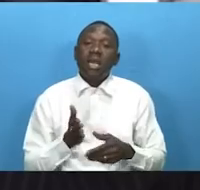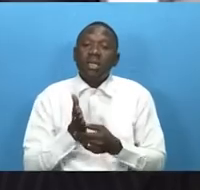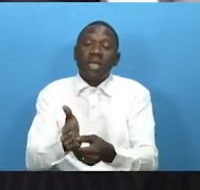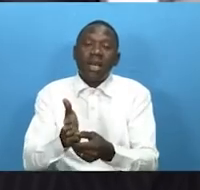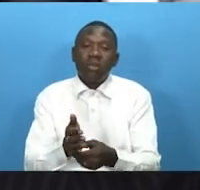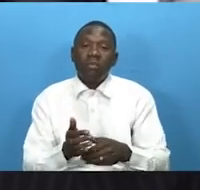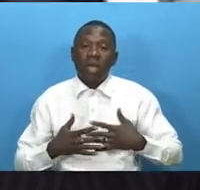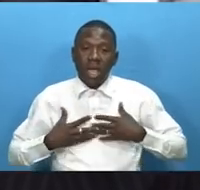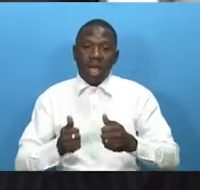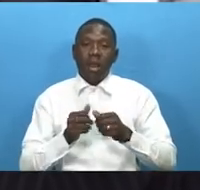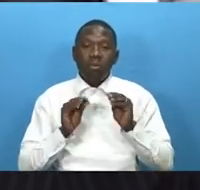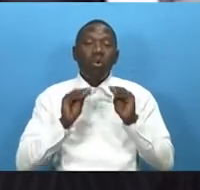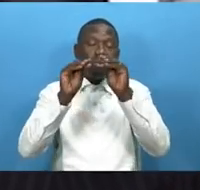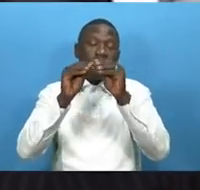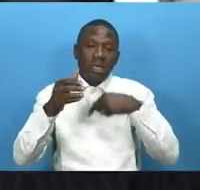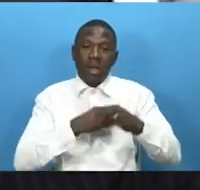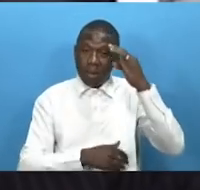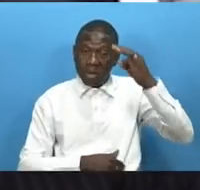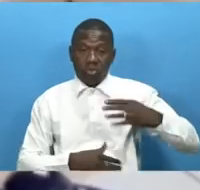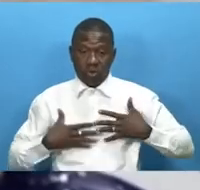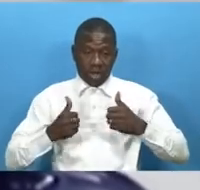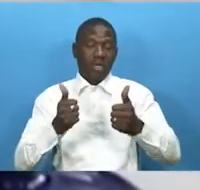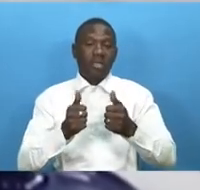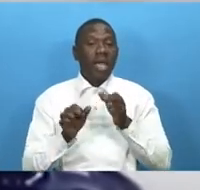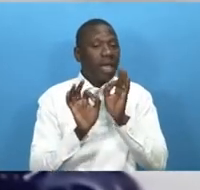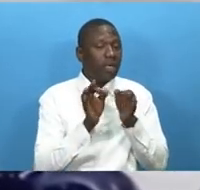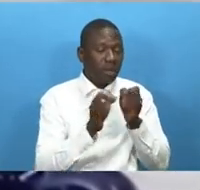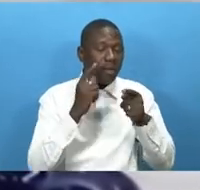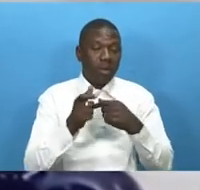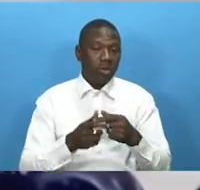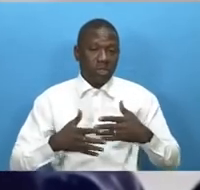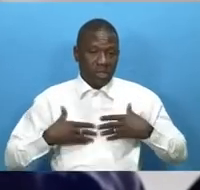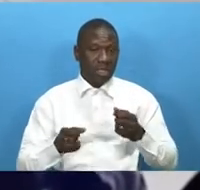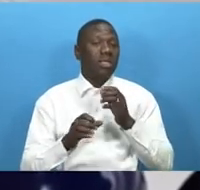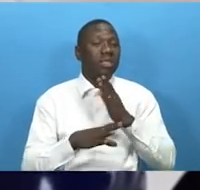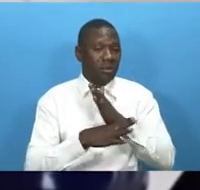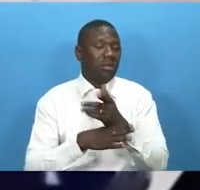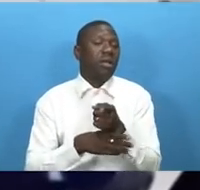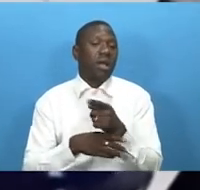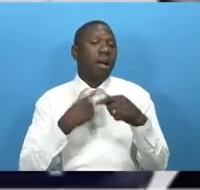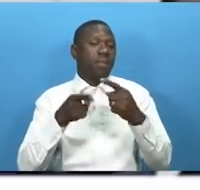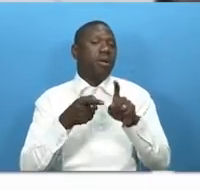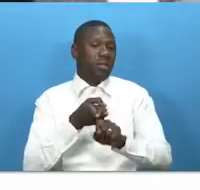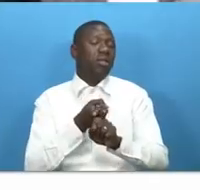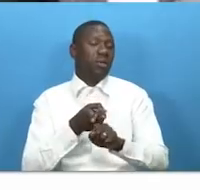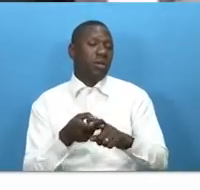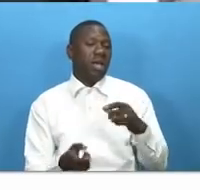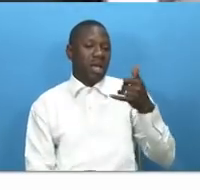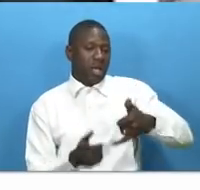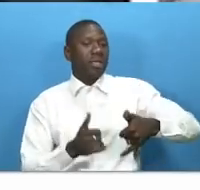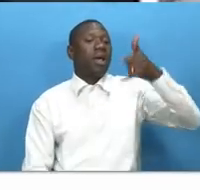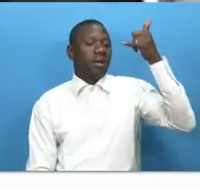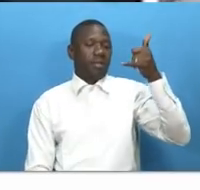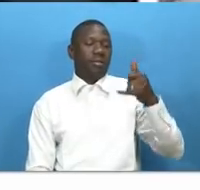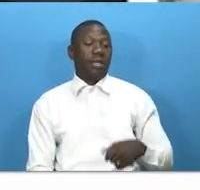of health promotions at the ministry of health talks about the health implications associated with attire these can have